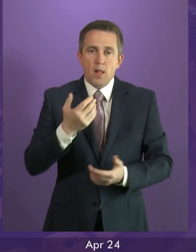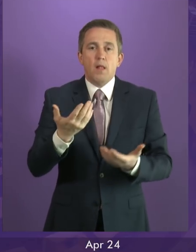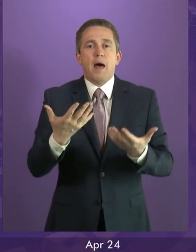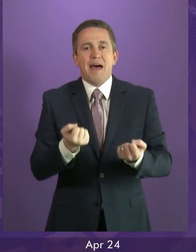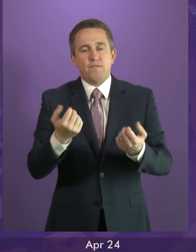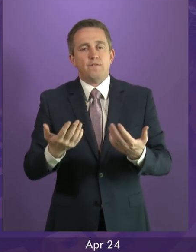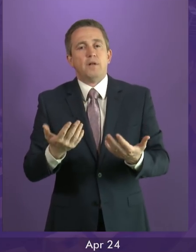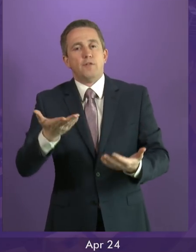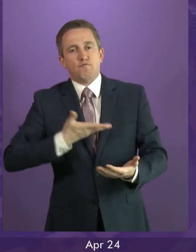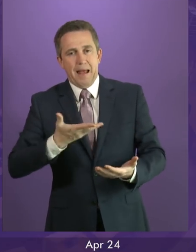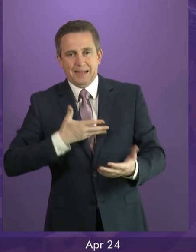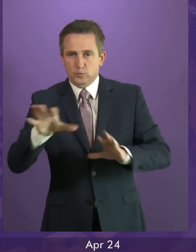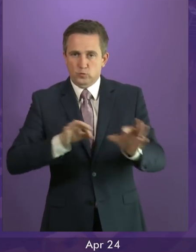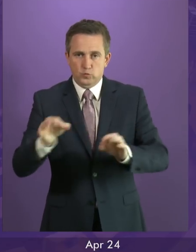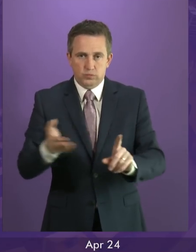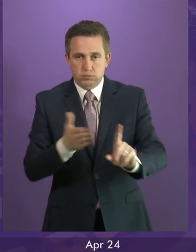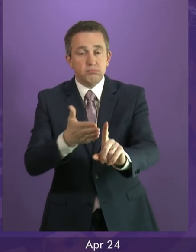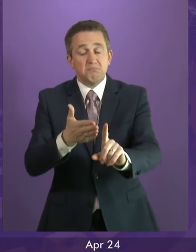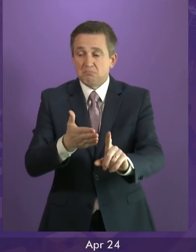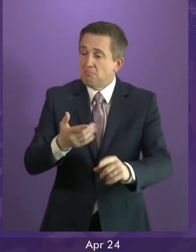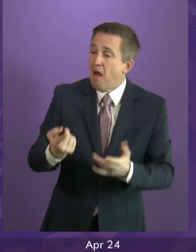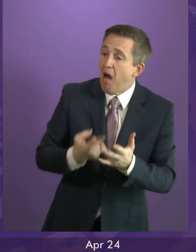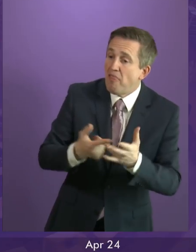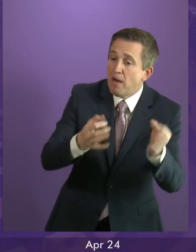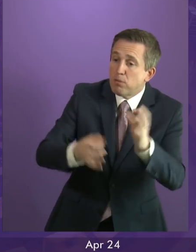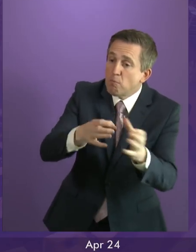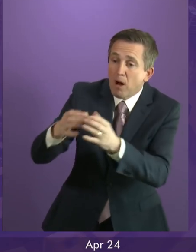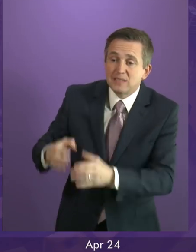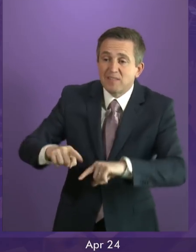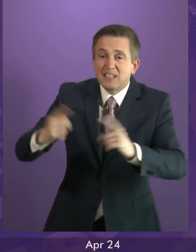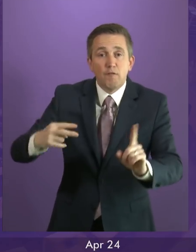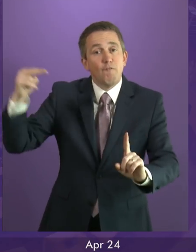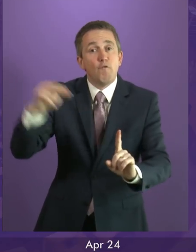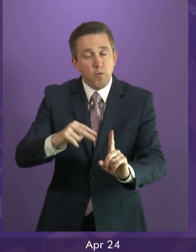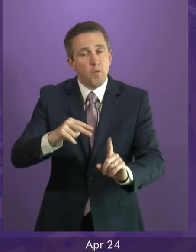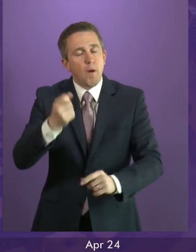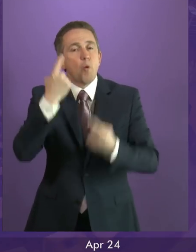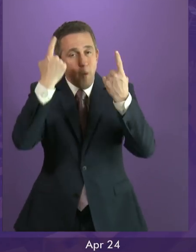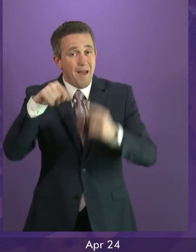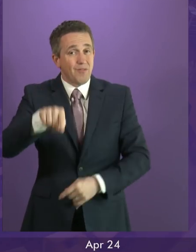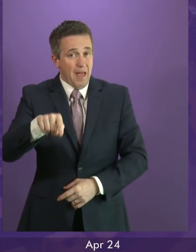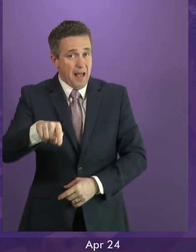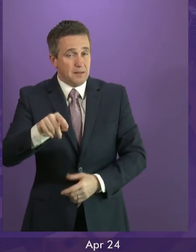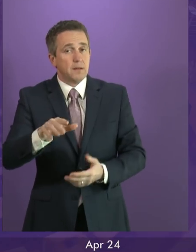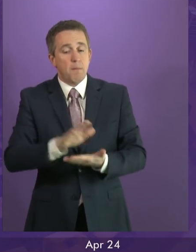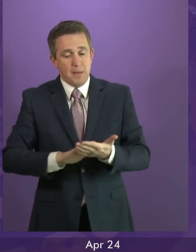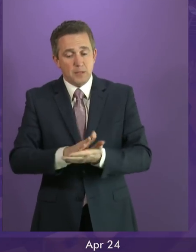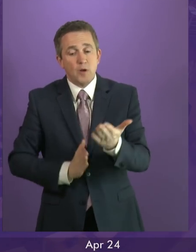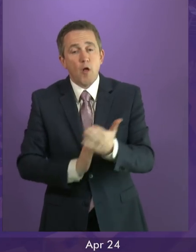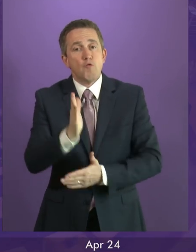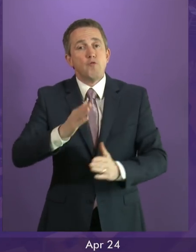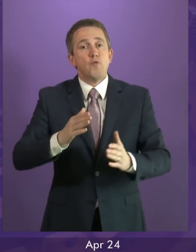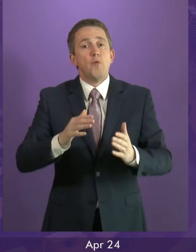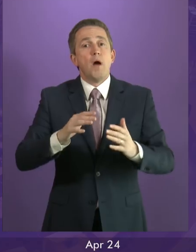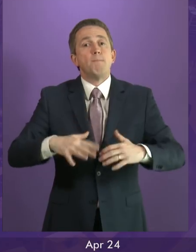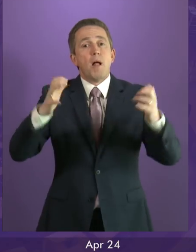But I know that others take a different view. So as the necessary legislative steps over the next few months are taken, I